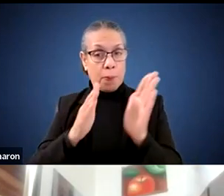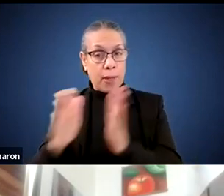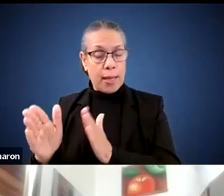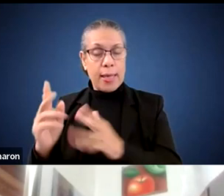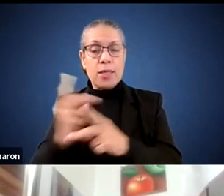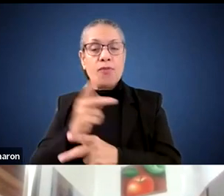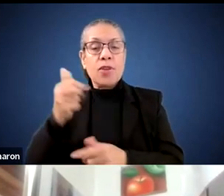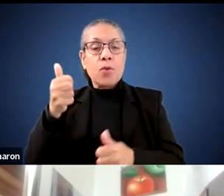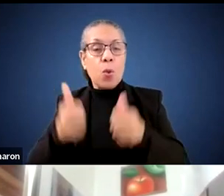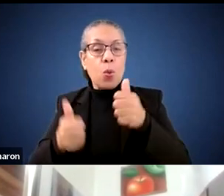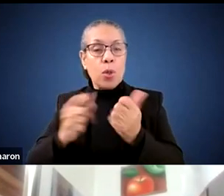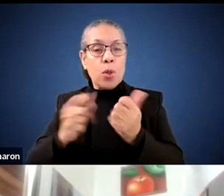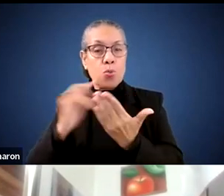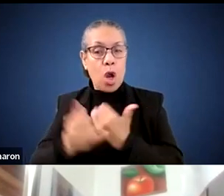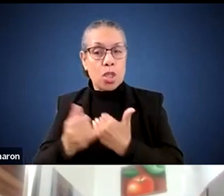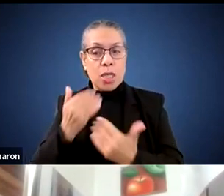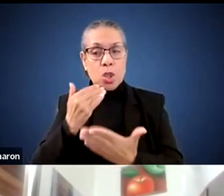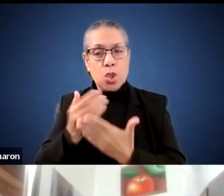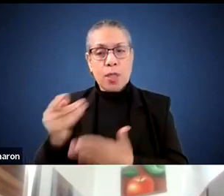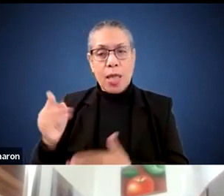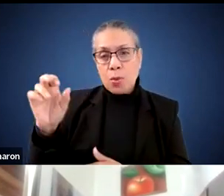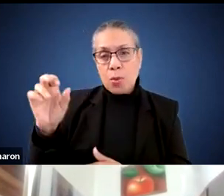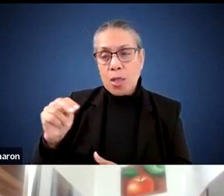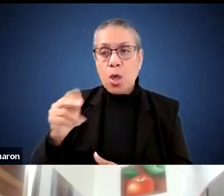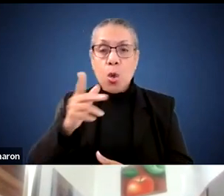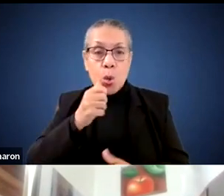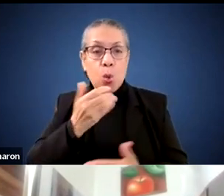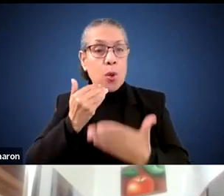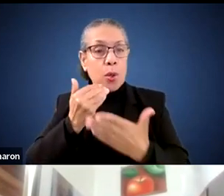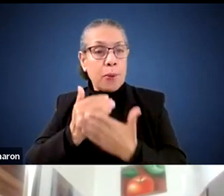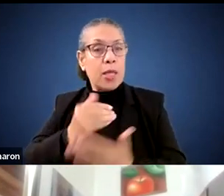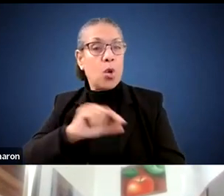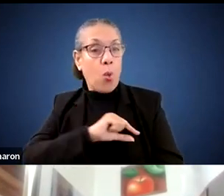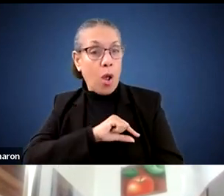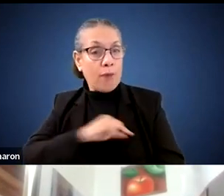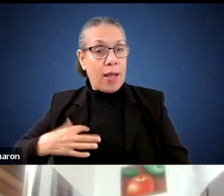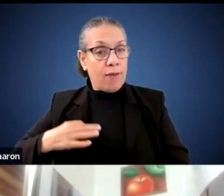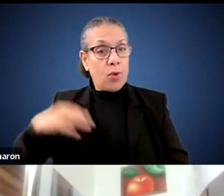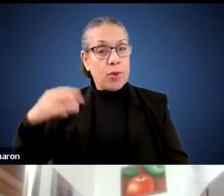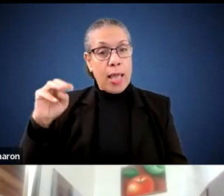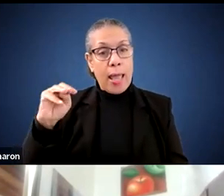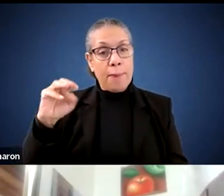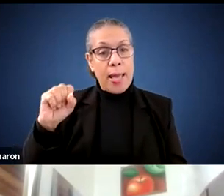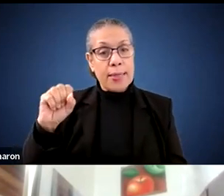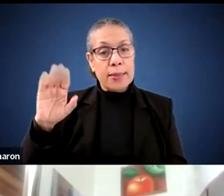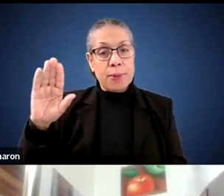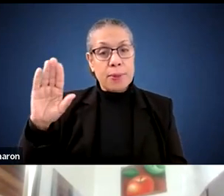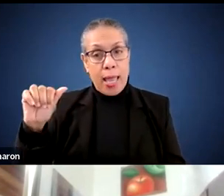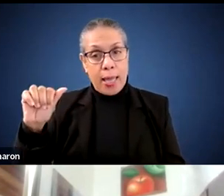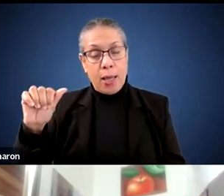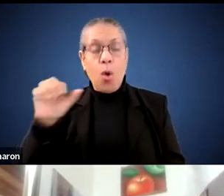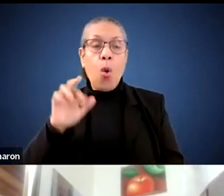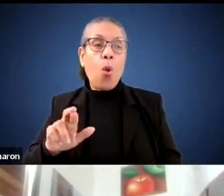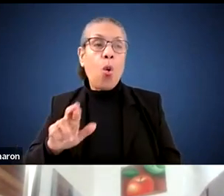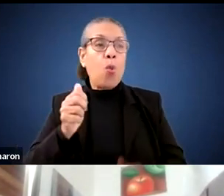which projects are good, like Brian shared candidates for the MSBA and which, um, we should move forward on alone